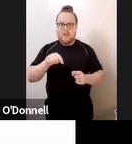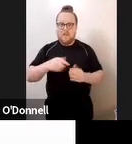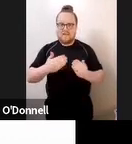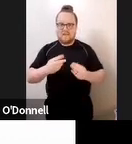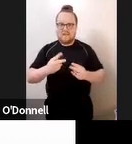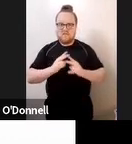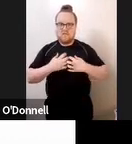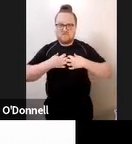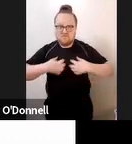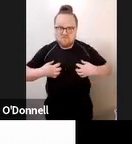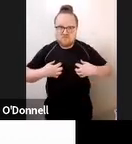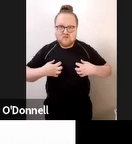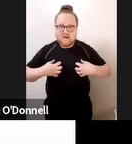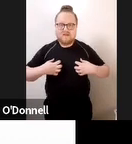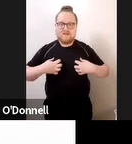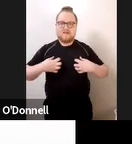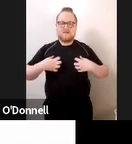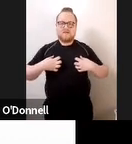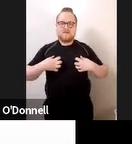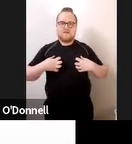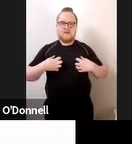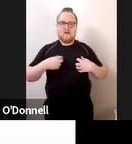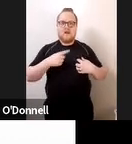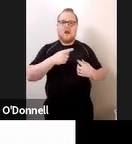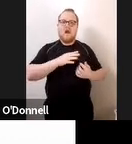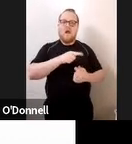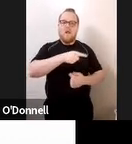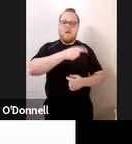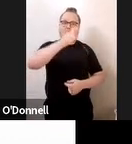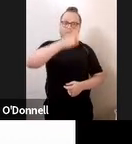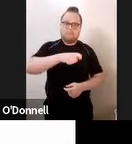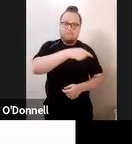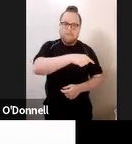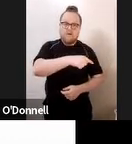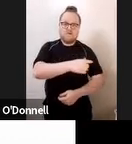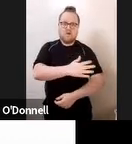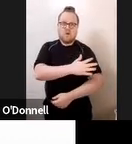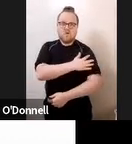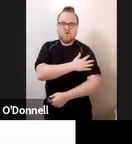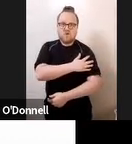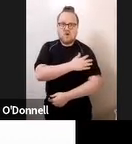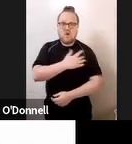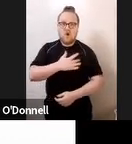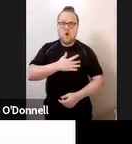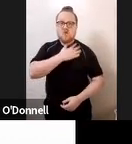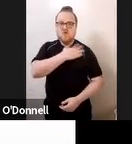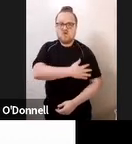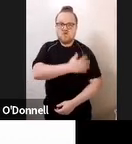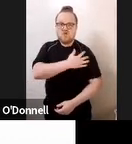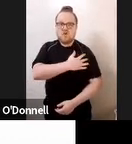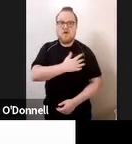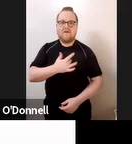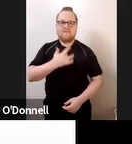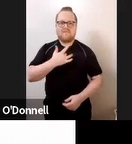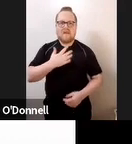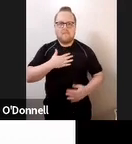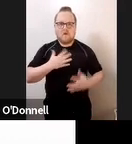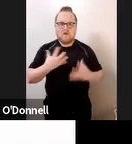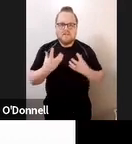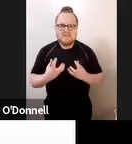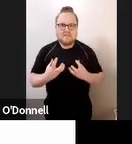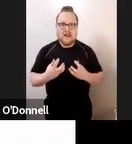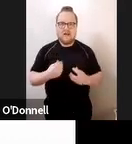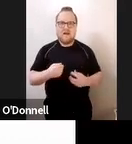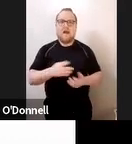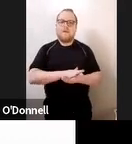close relationship, a touch based relationship, she'd given that information away. I think we can see, can't